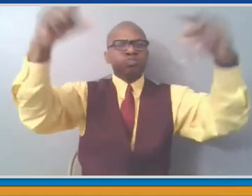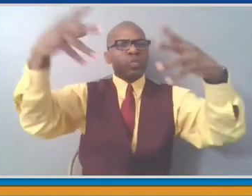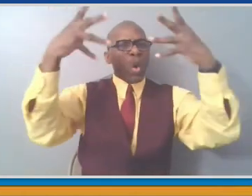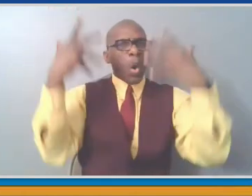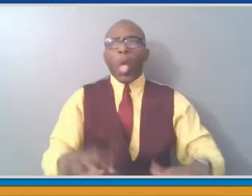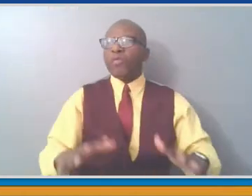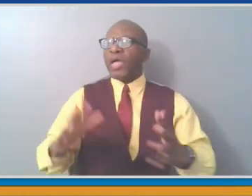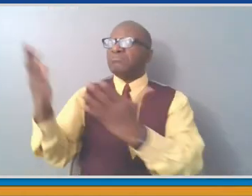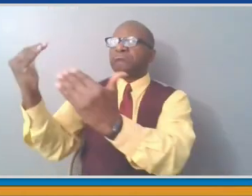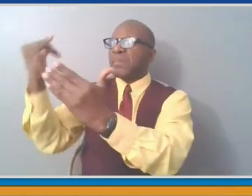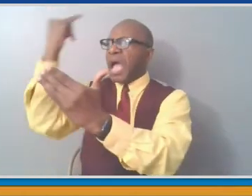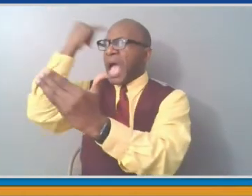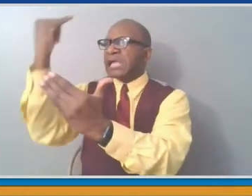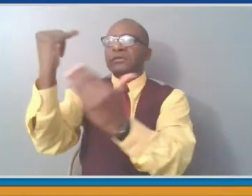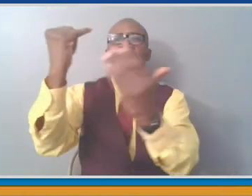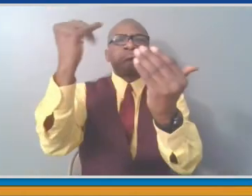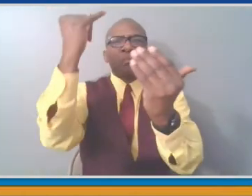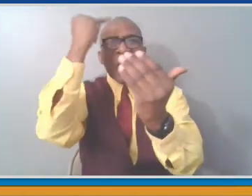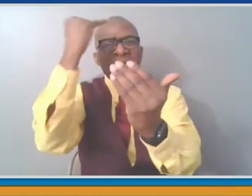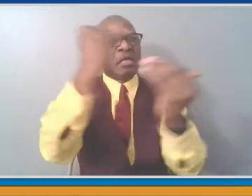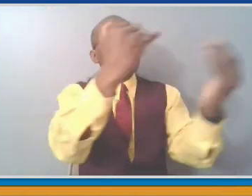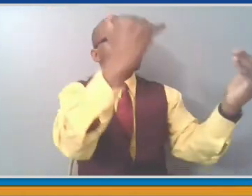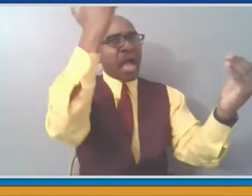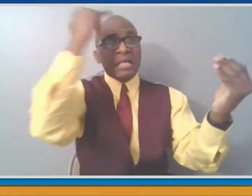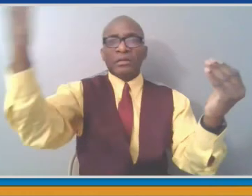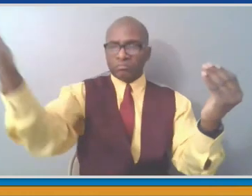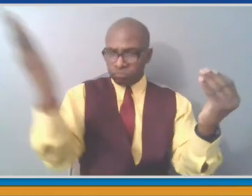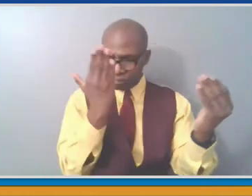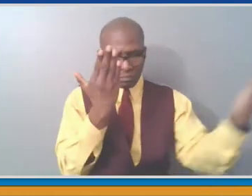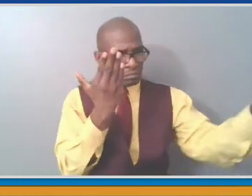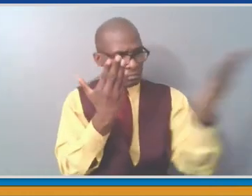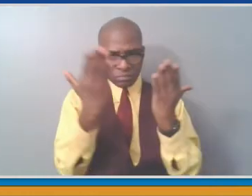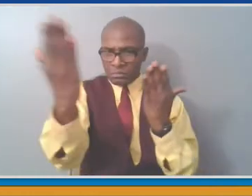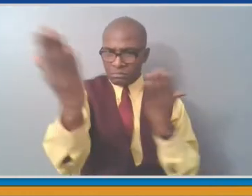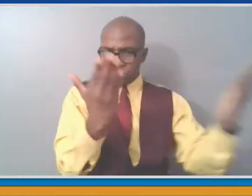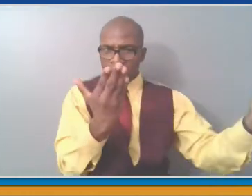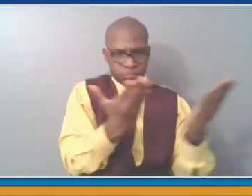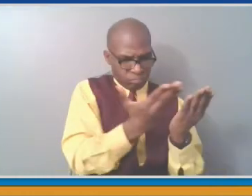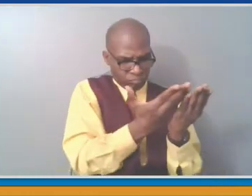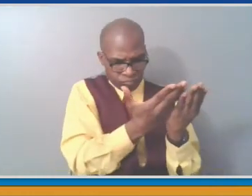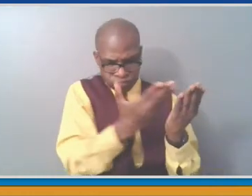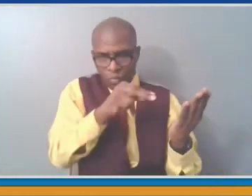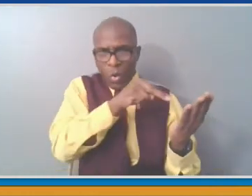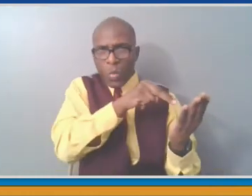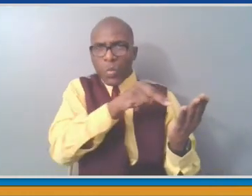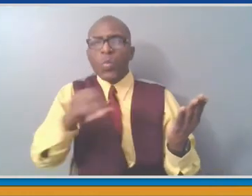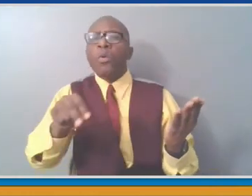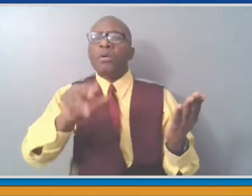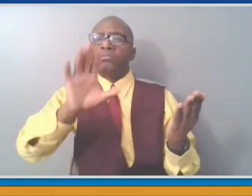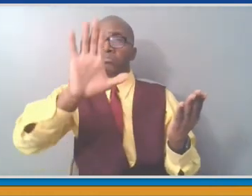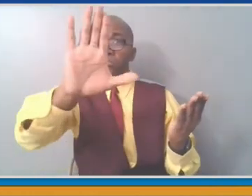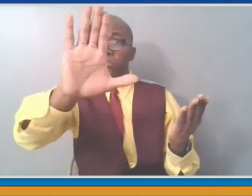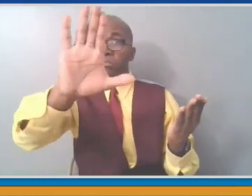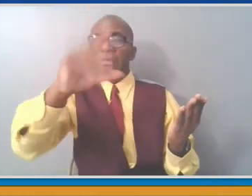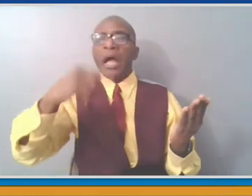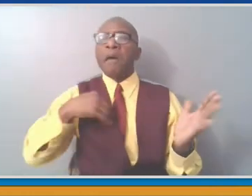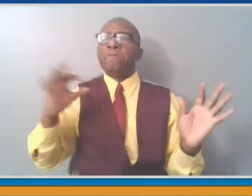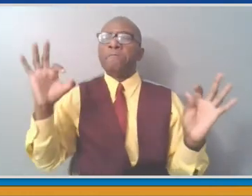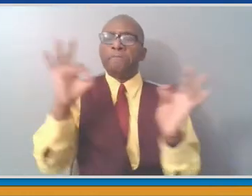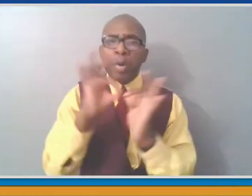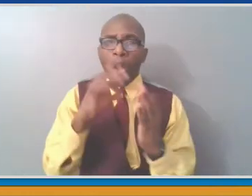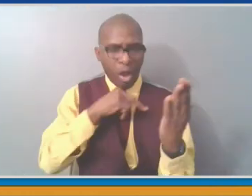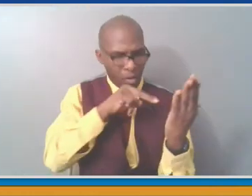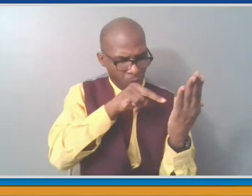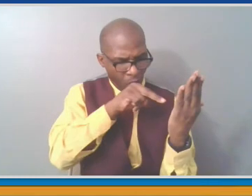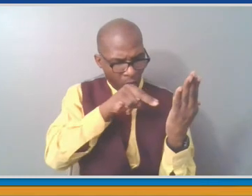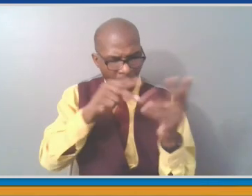like. It doesn't have to be proven as normal press has to be proven. A person can express an opinion, hearsay, whatever they think it is,